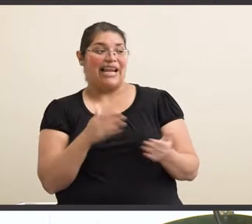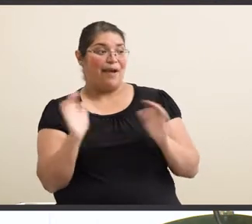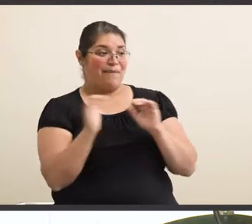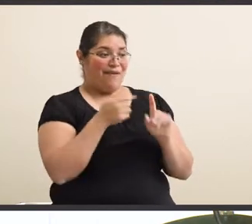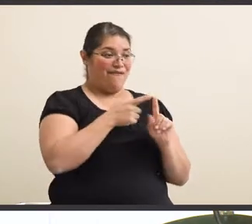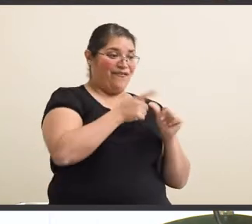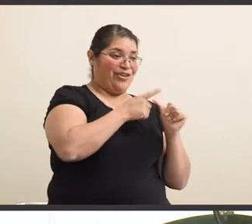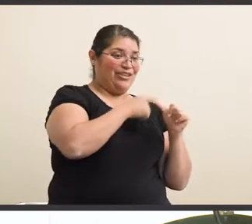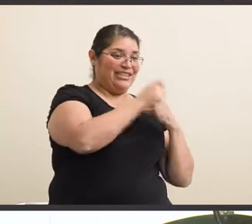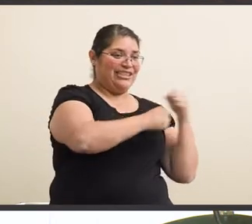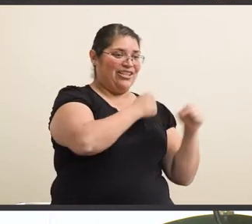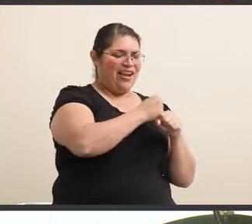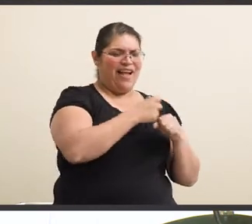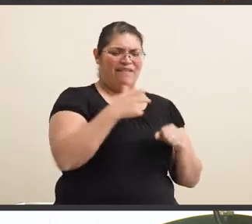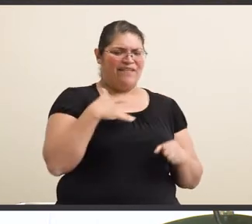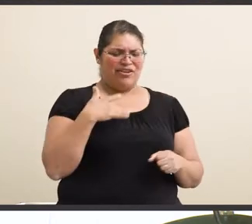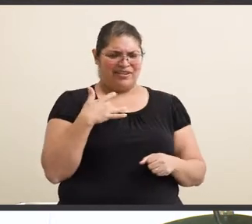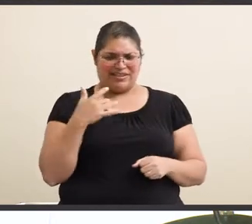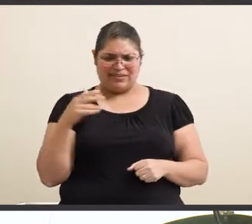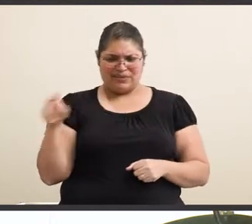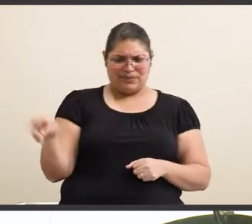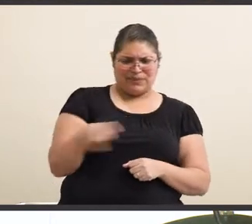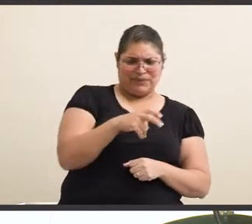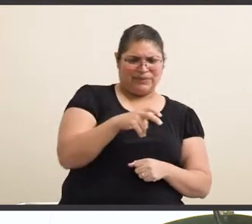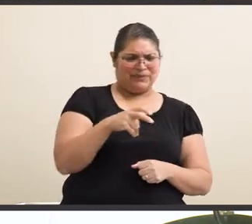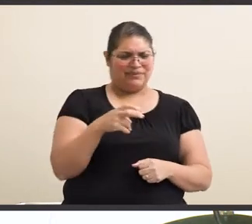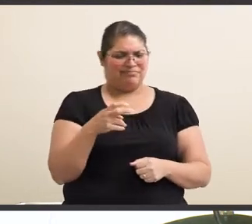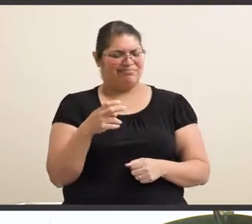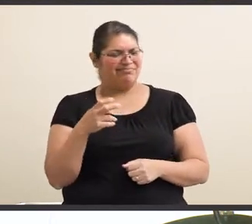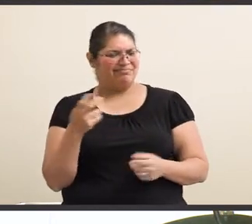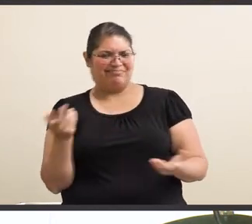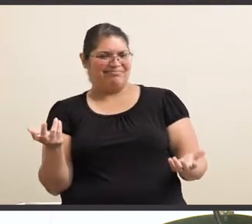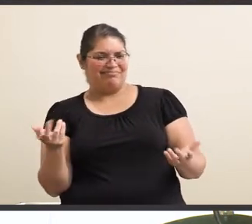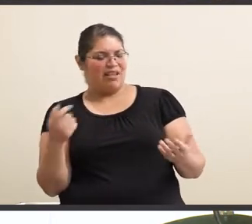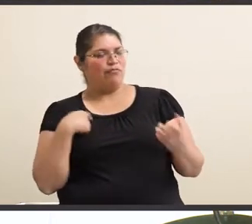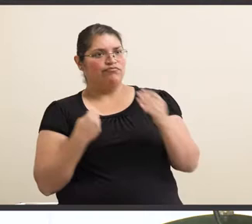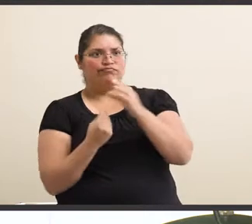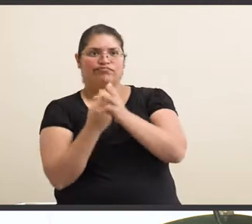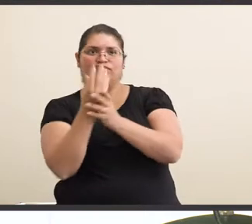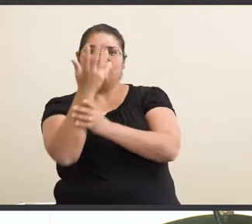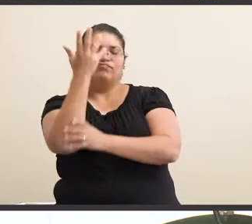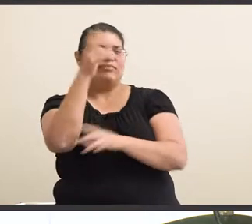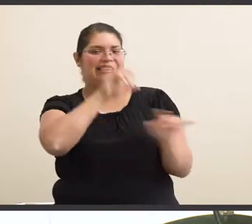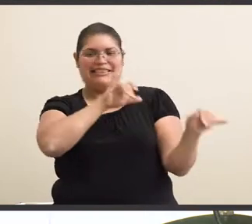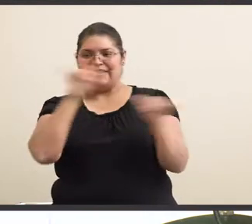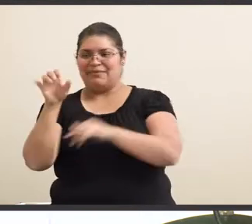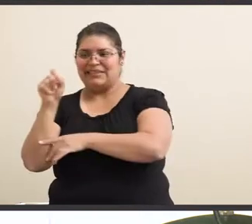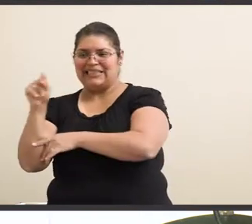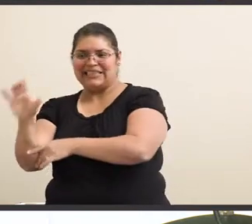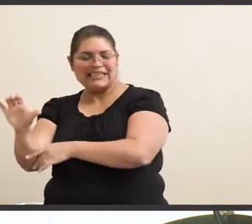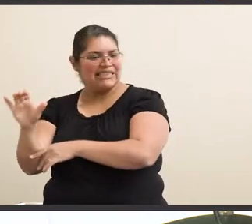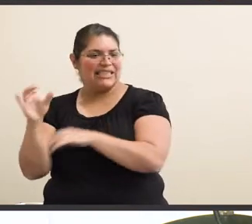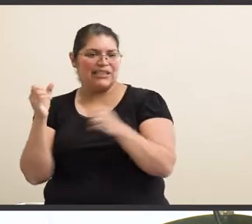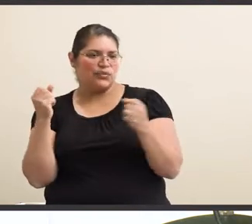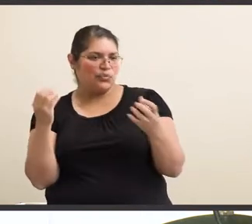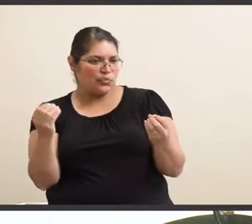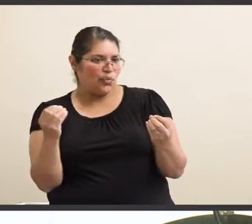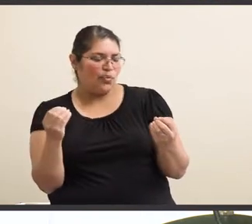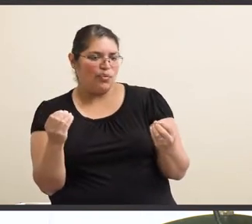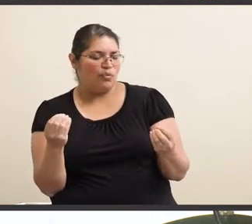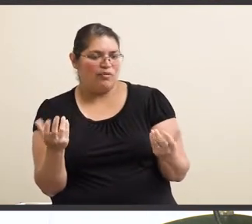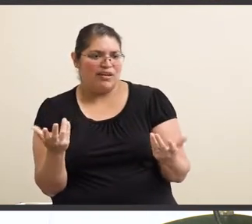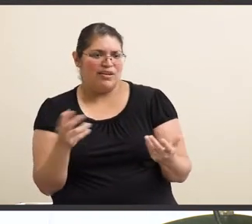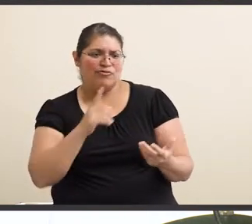I felt like I was so scared to transfer back for nothing because I'm flourishing here the same way I did at STC. So, I